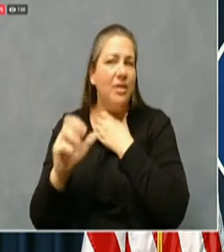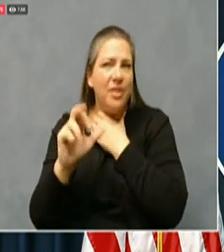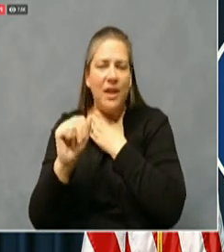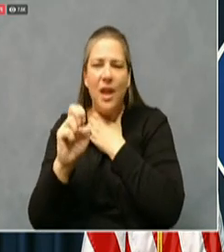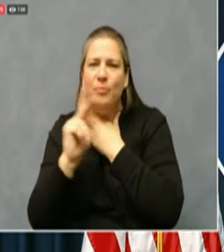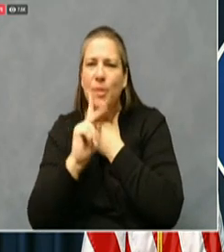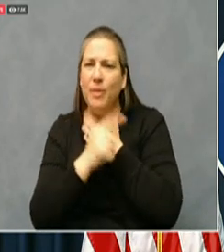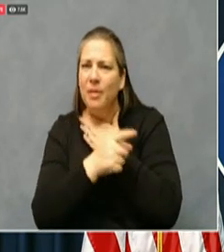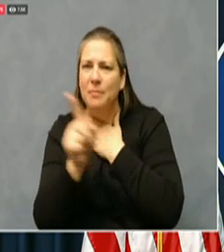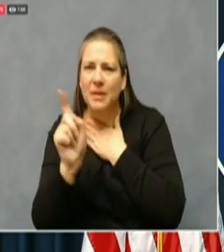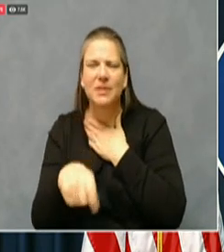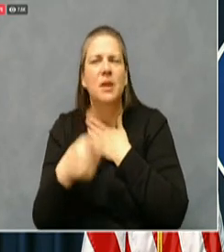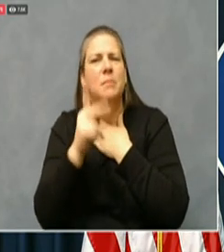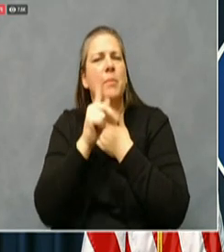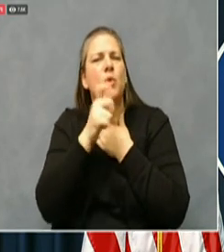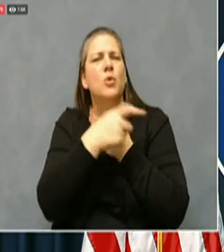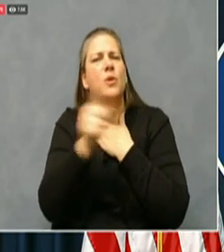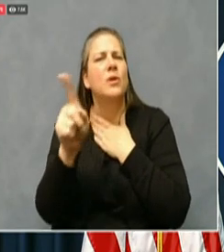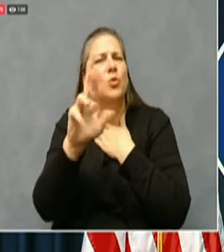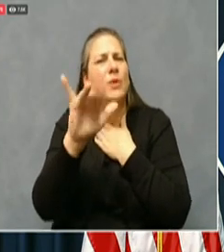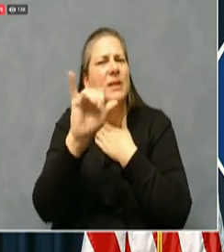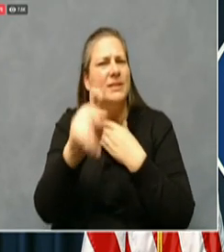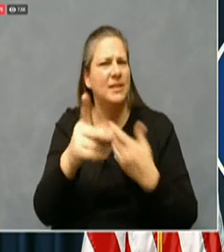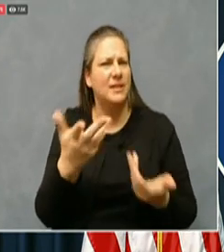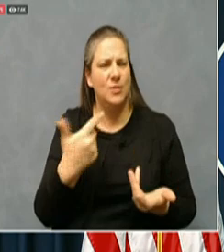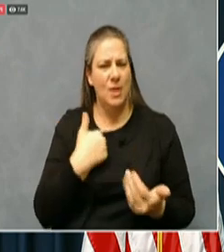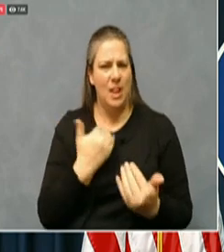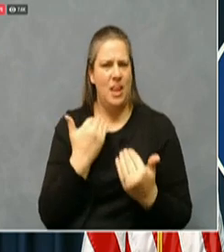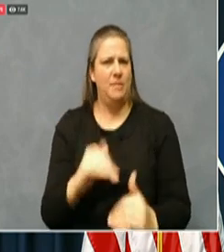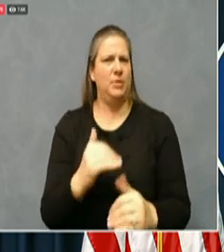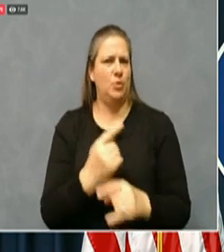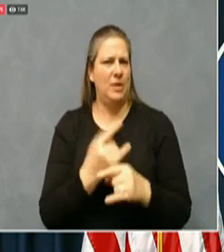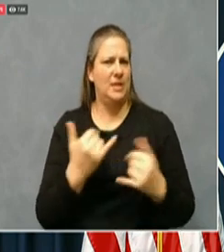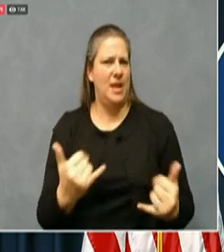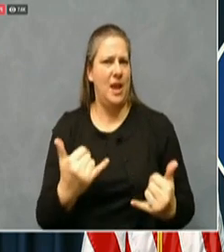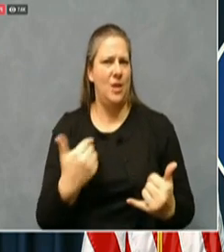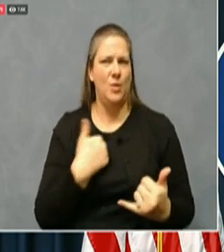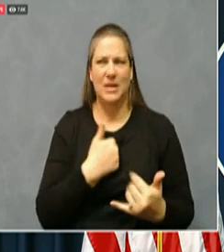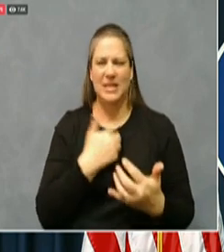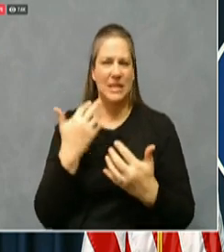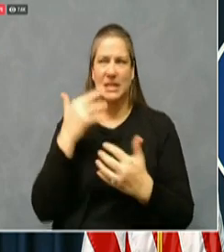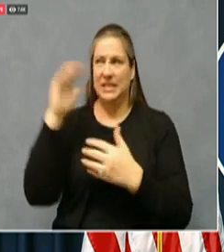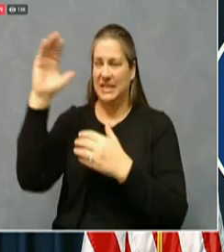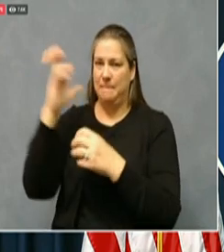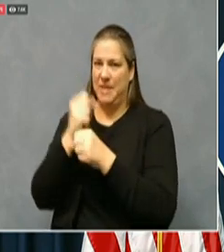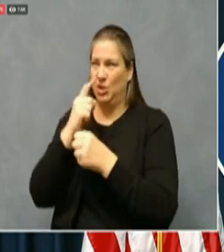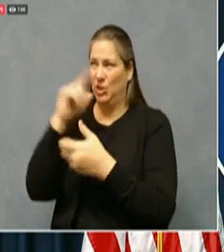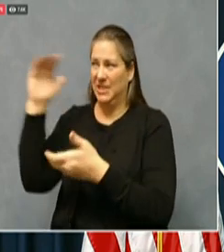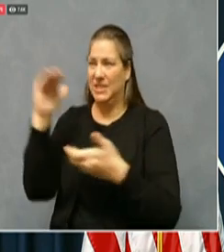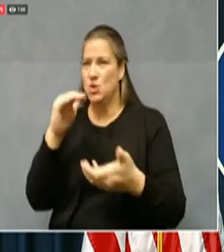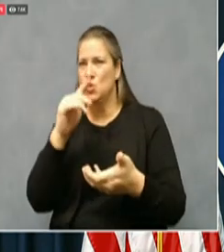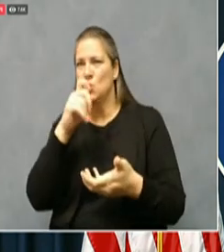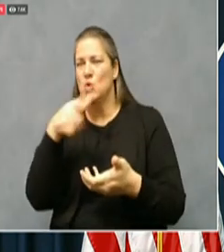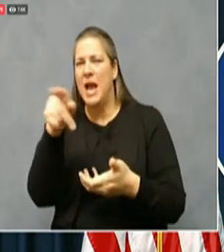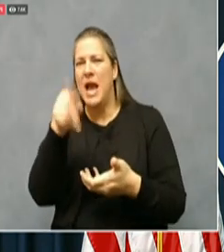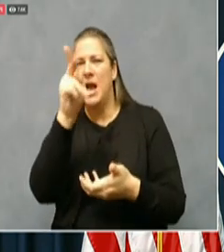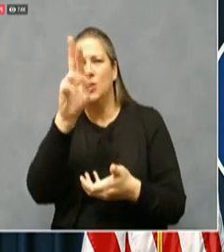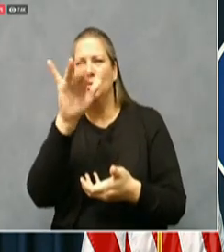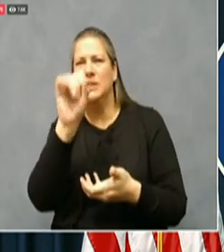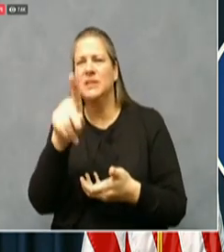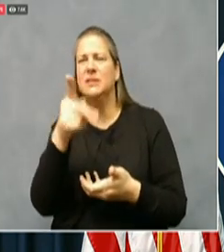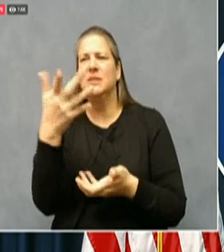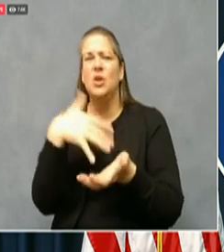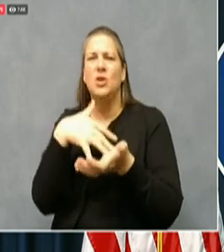risk. We have a very limited quantity right now. We're gonna make sure that those most vulnerable and long term care that make up about